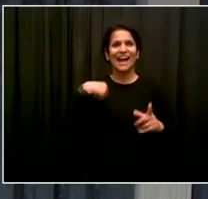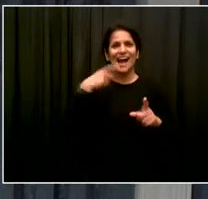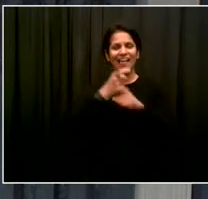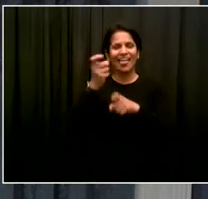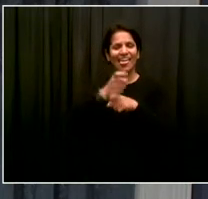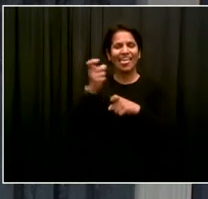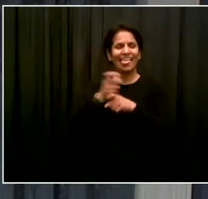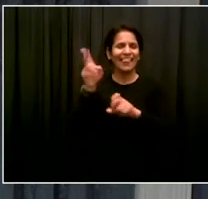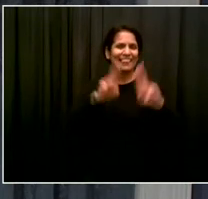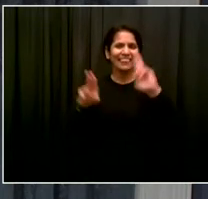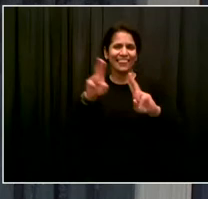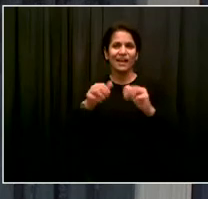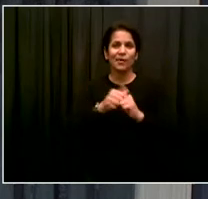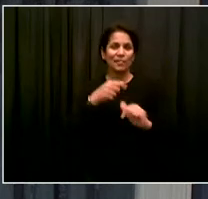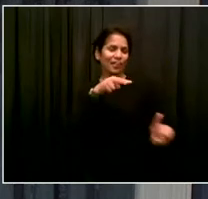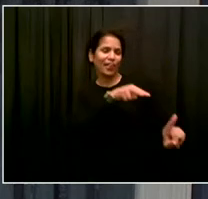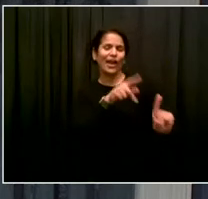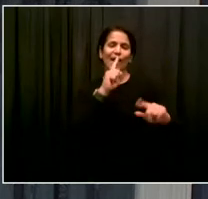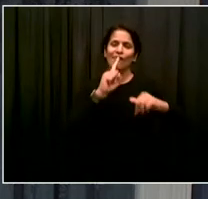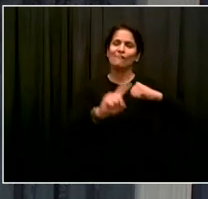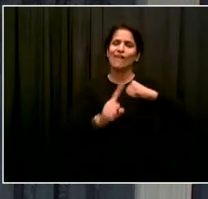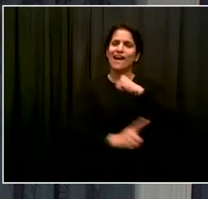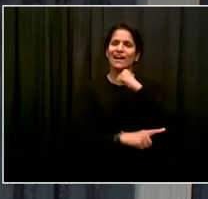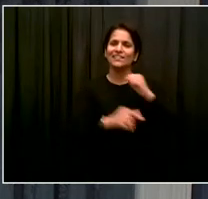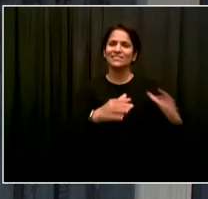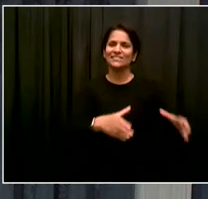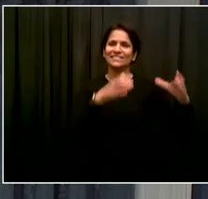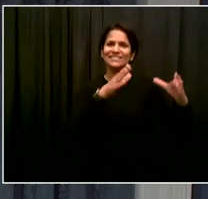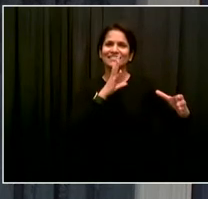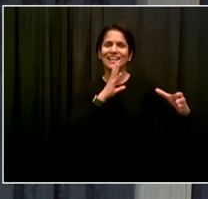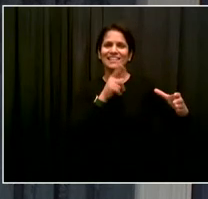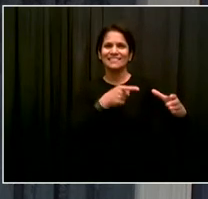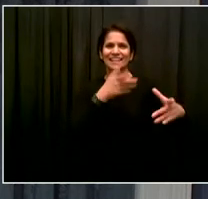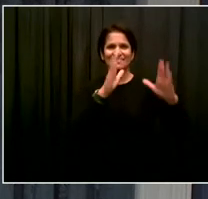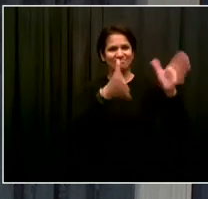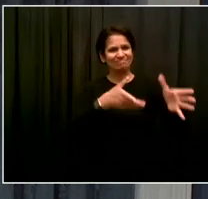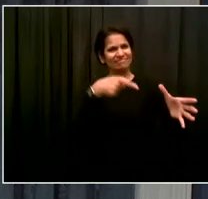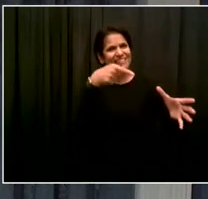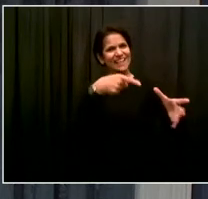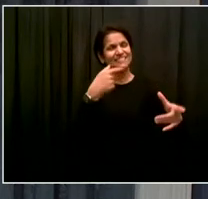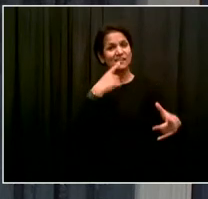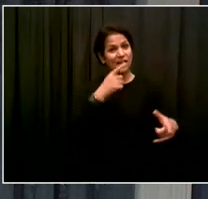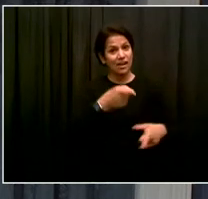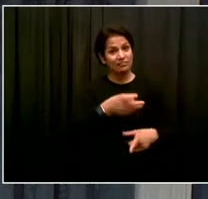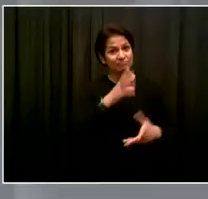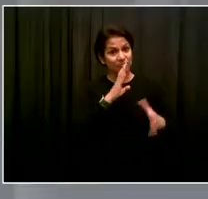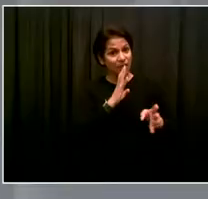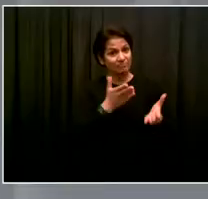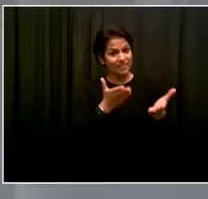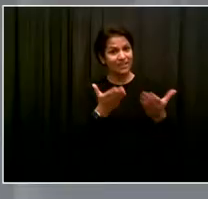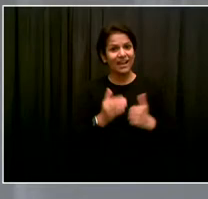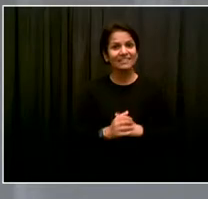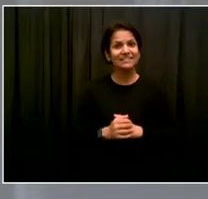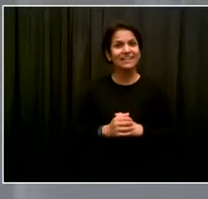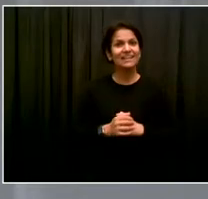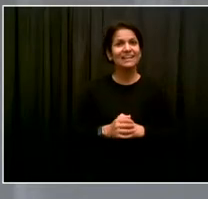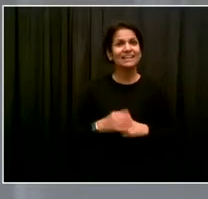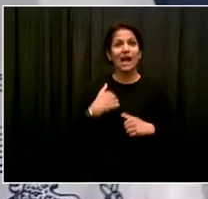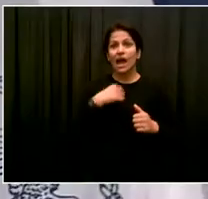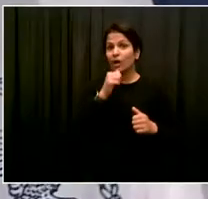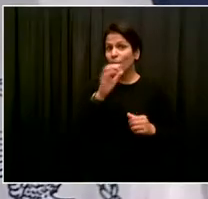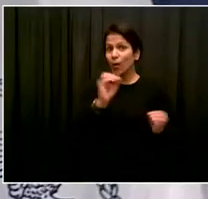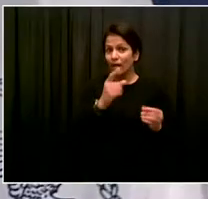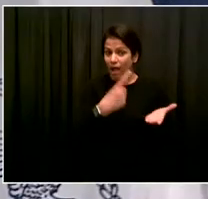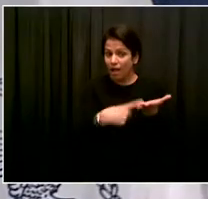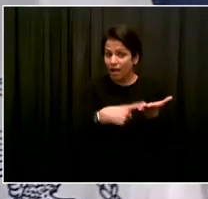clearly it's a bin. It's a very good-looking, sleek bin, but with nothing to say. Okay, I think we should turn to the